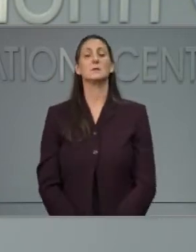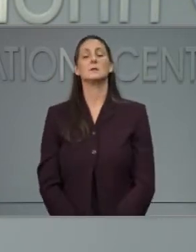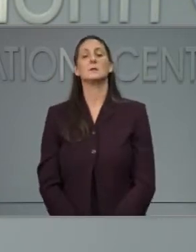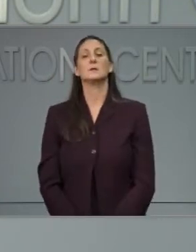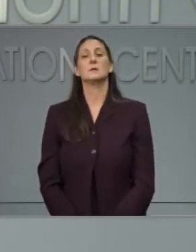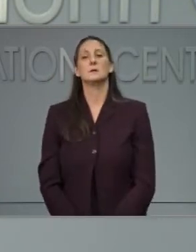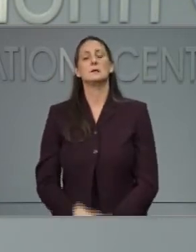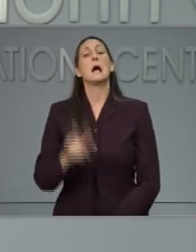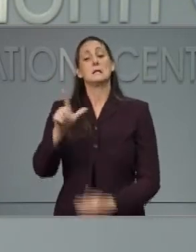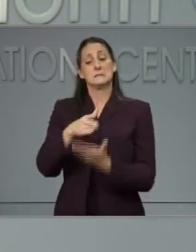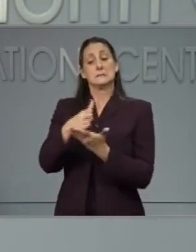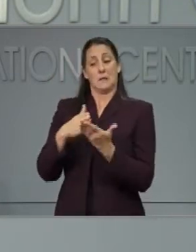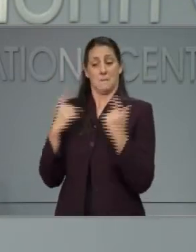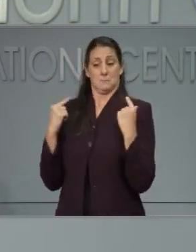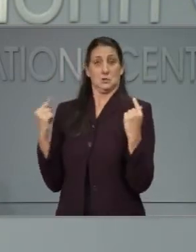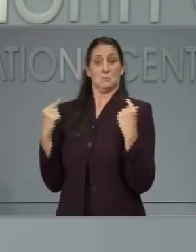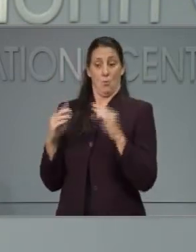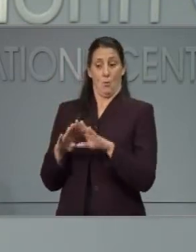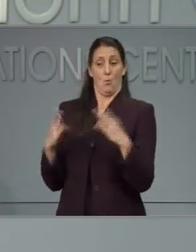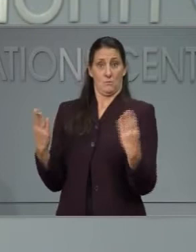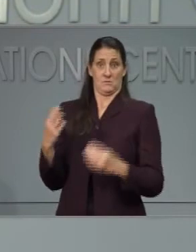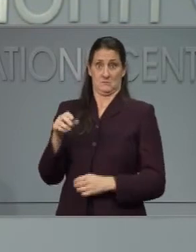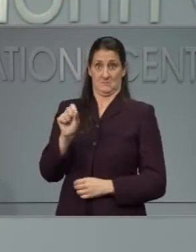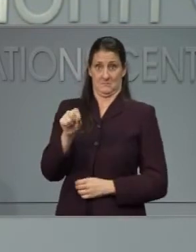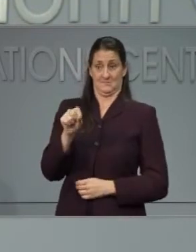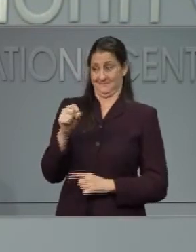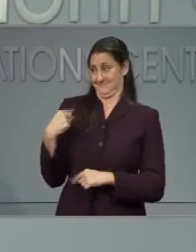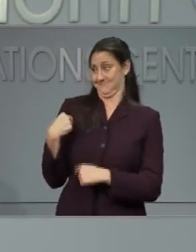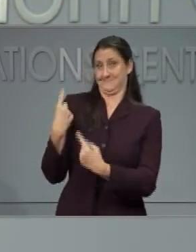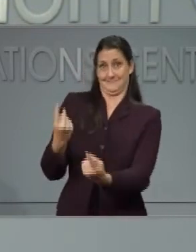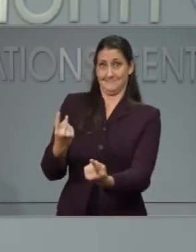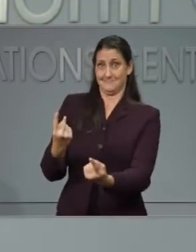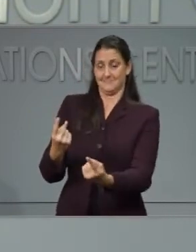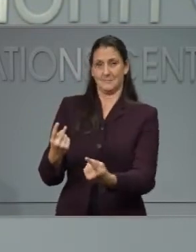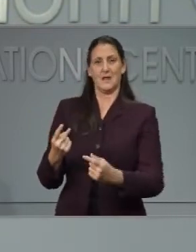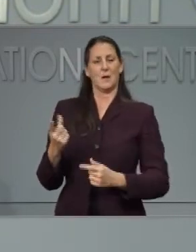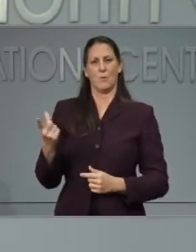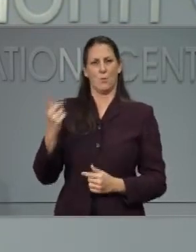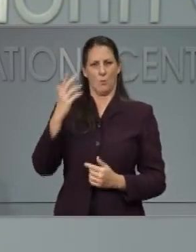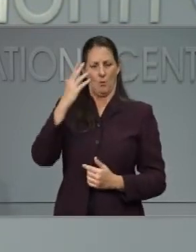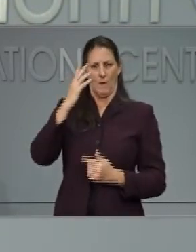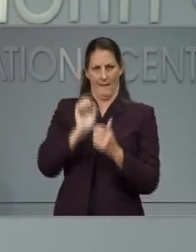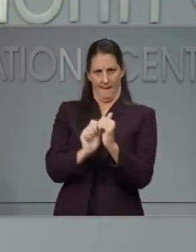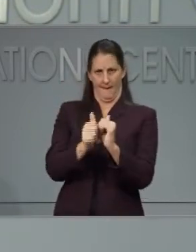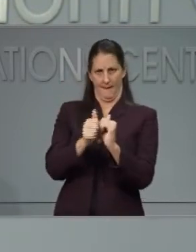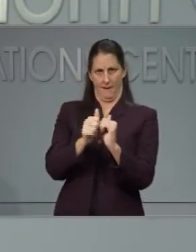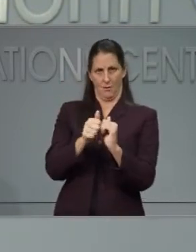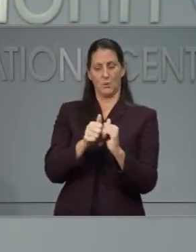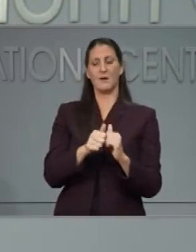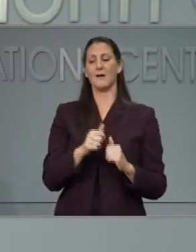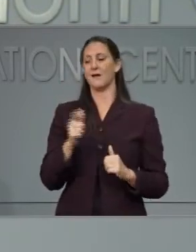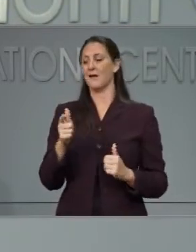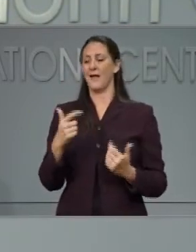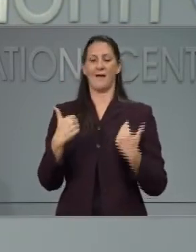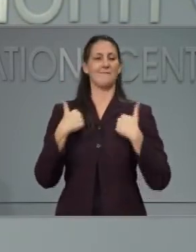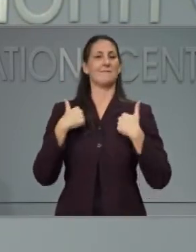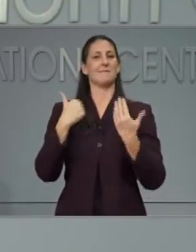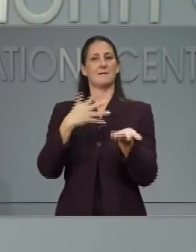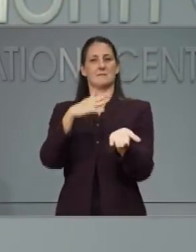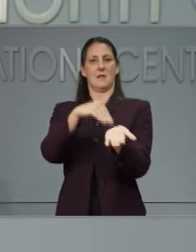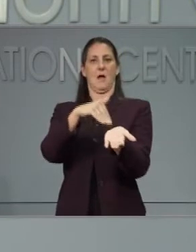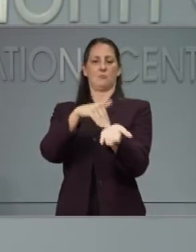gyms to open even under the previous order was having the doctor approved